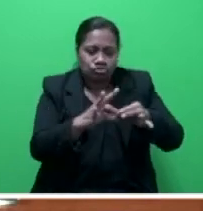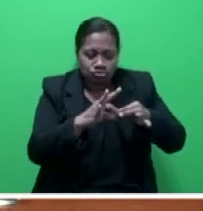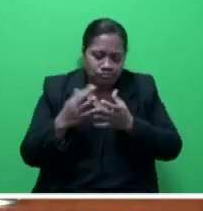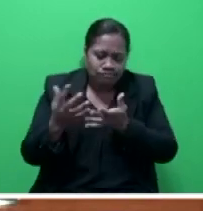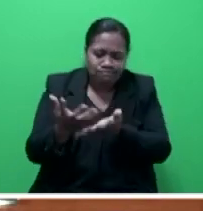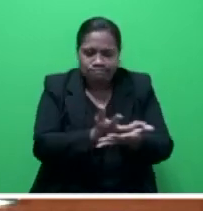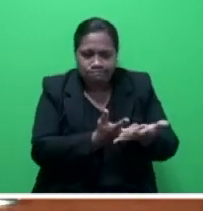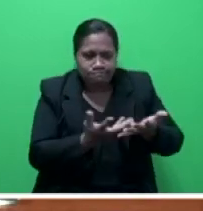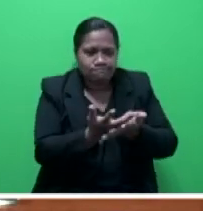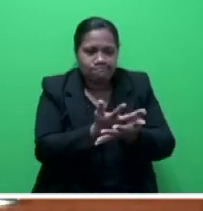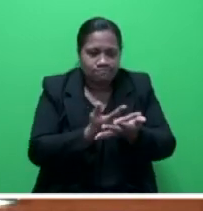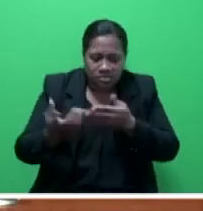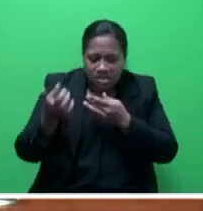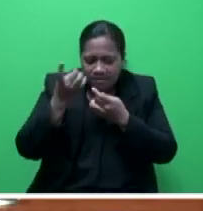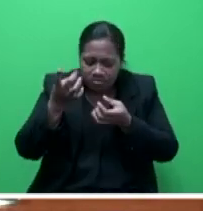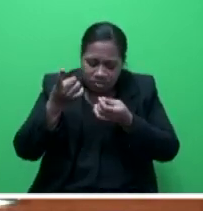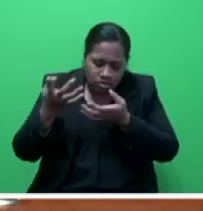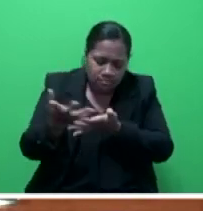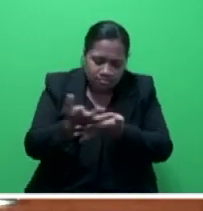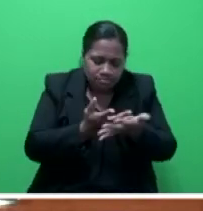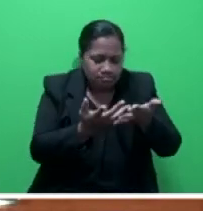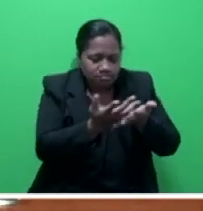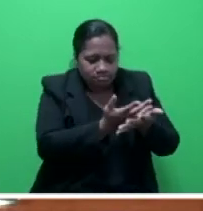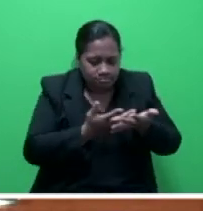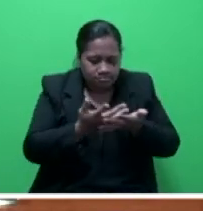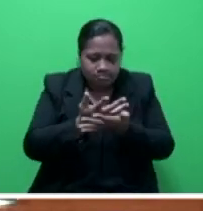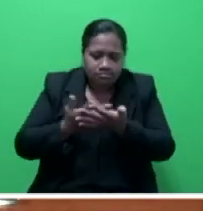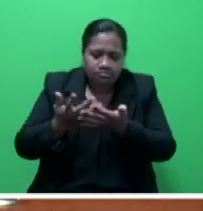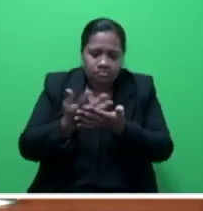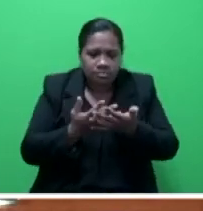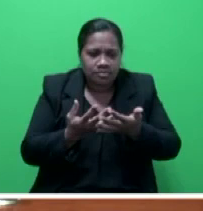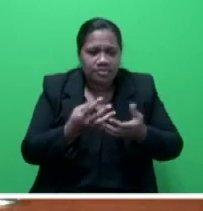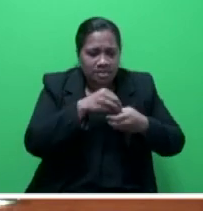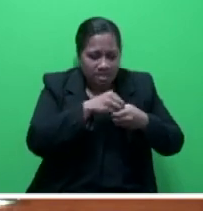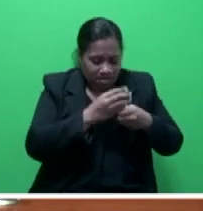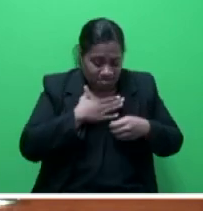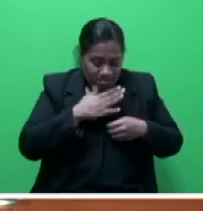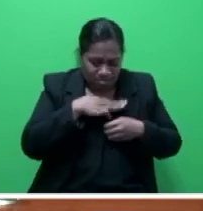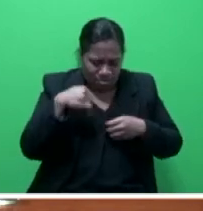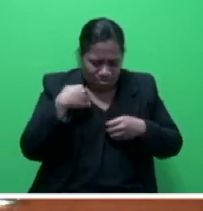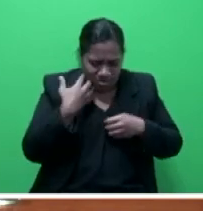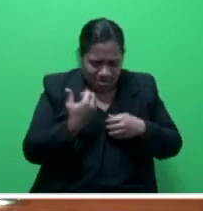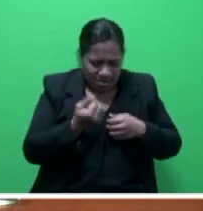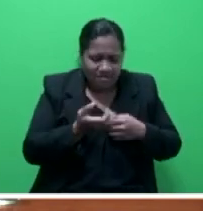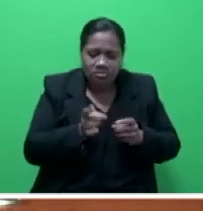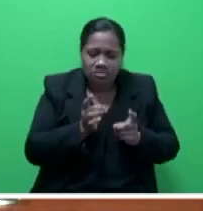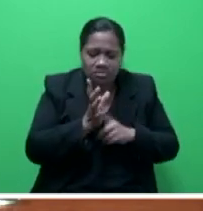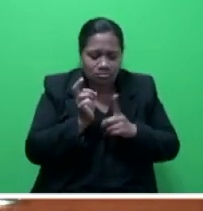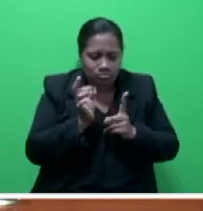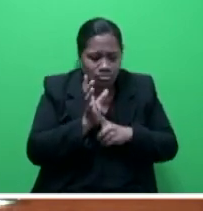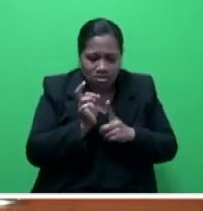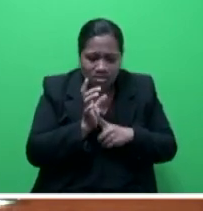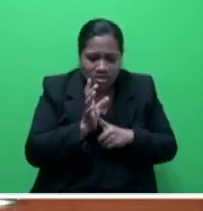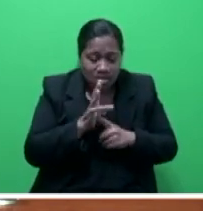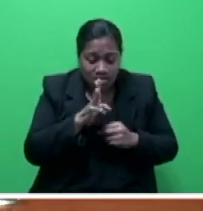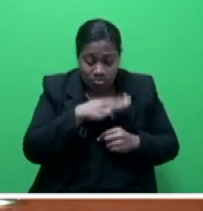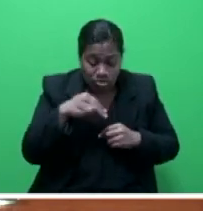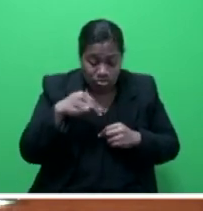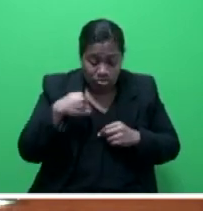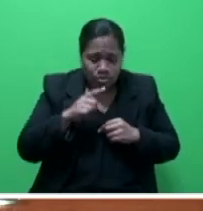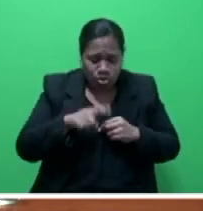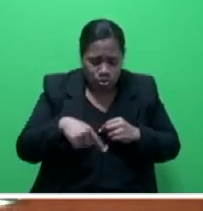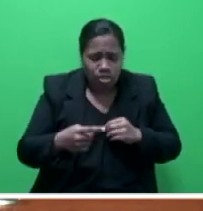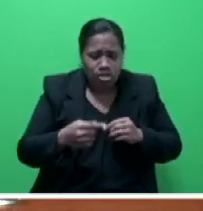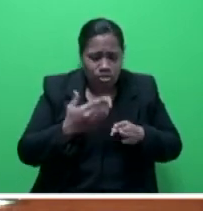information to the central platform maintained by my Ministry is of vital importance. The Ministry will continuously strive to